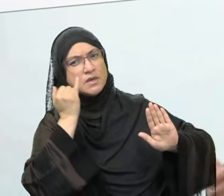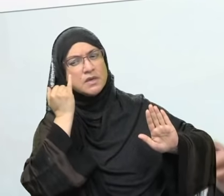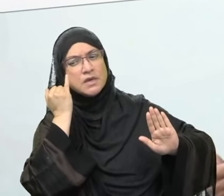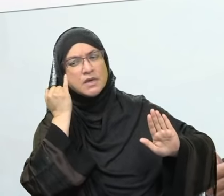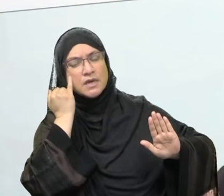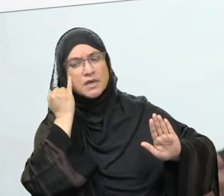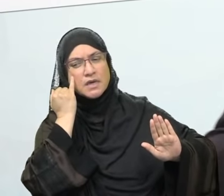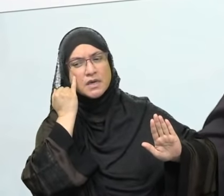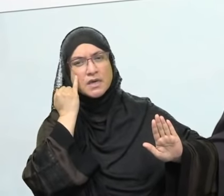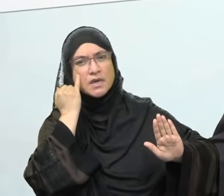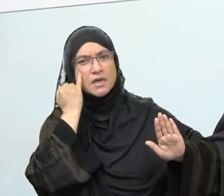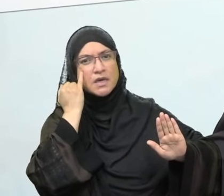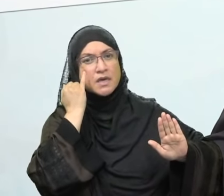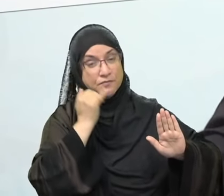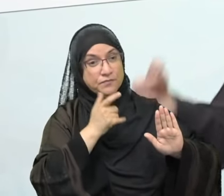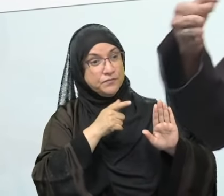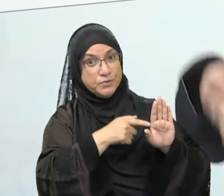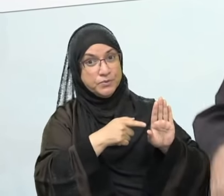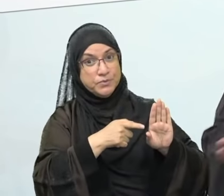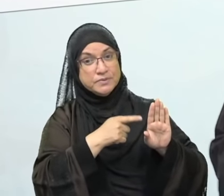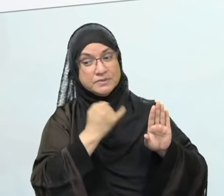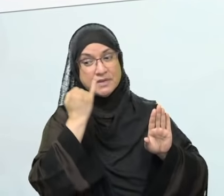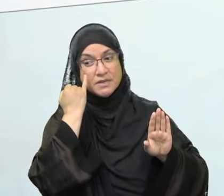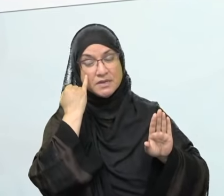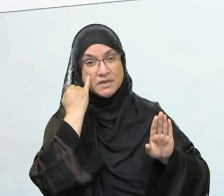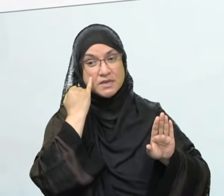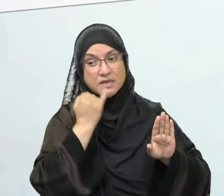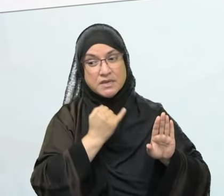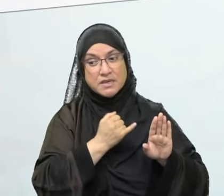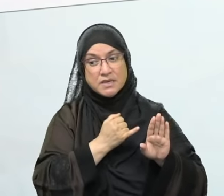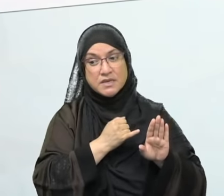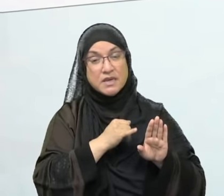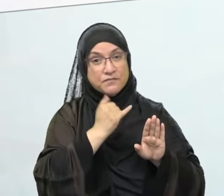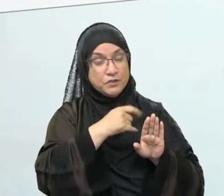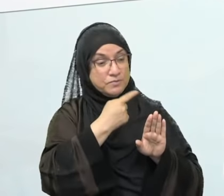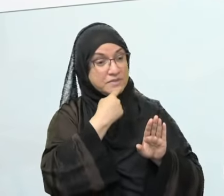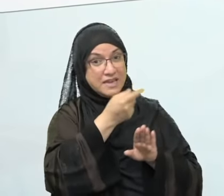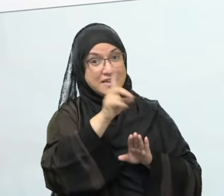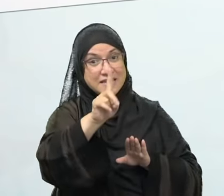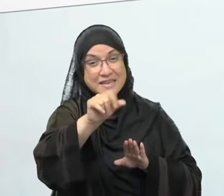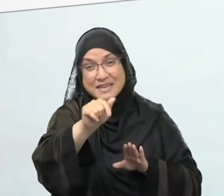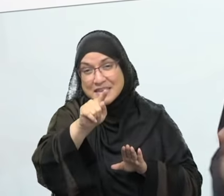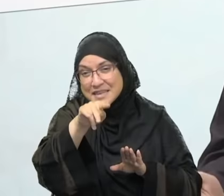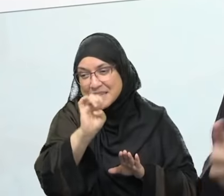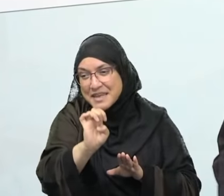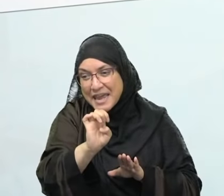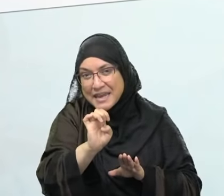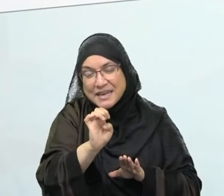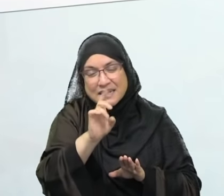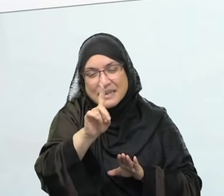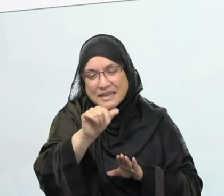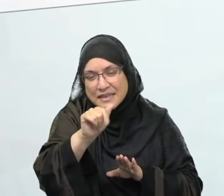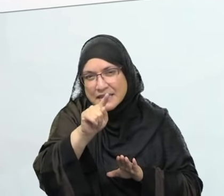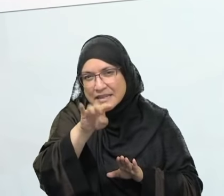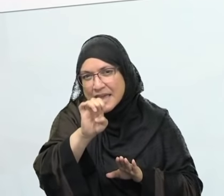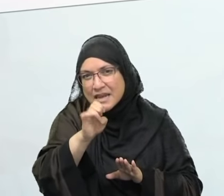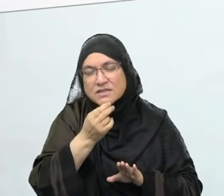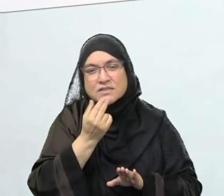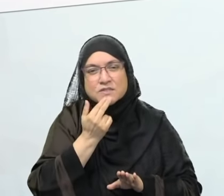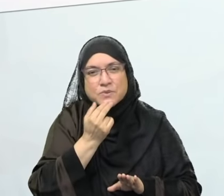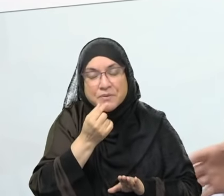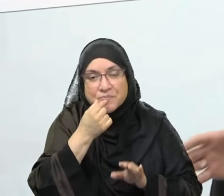come, I have something to give you and you weren't going to give him anything, a lie would be written against you. You know, when you're dealing with children, don't teach your children hypocrisy.